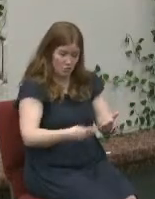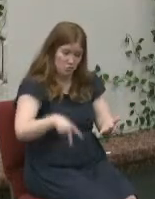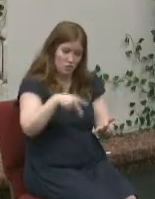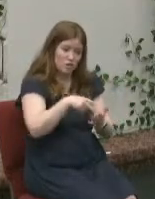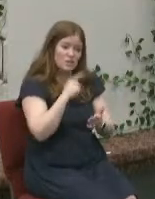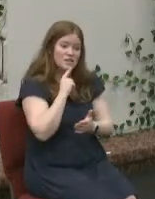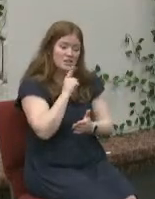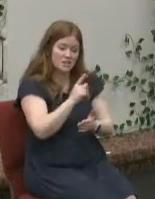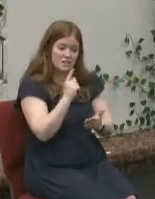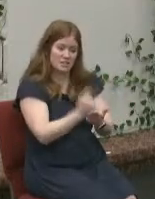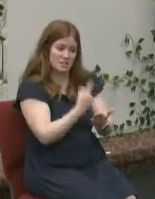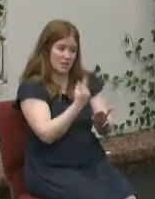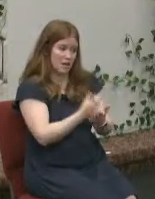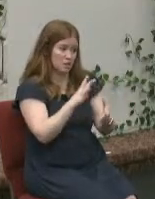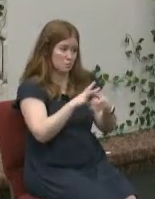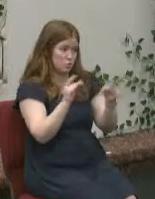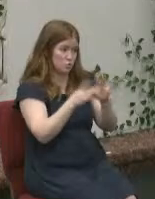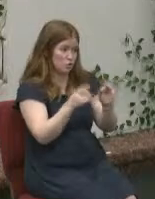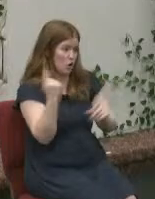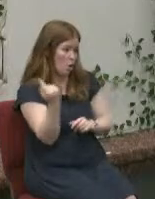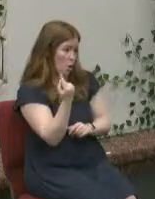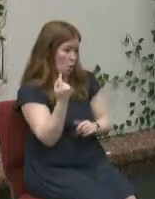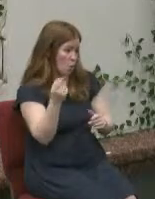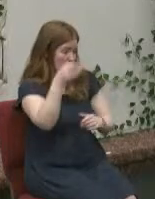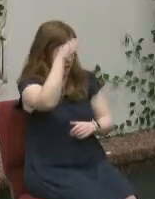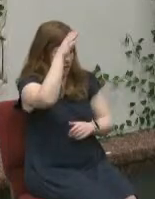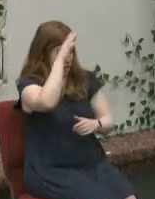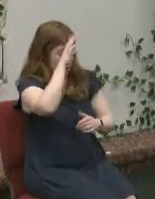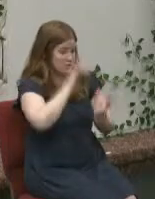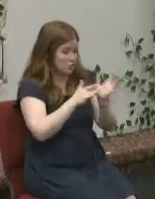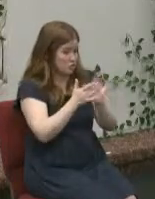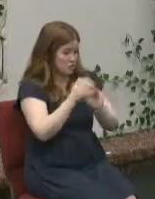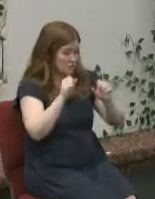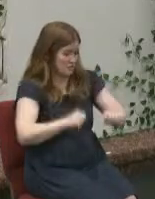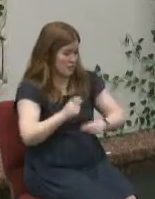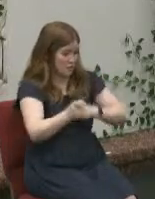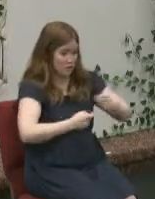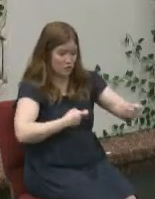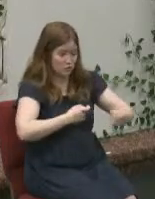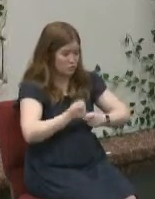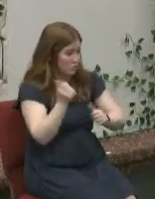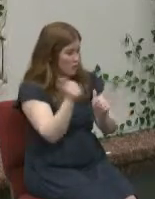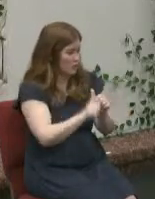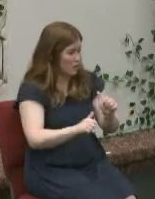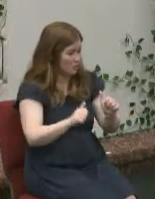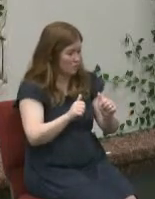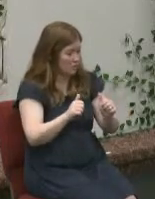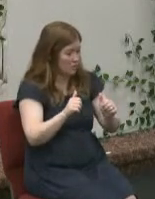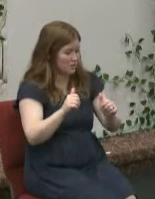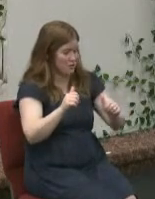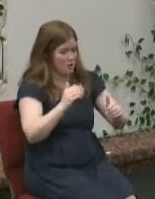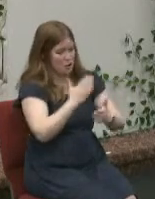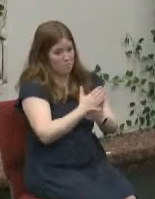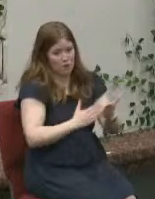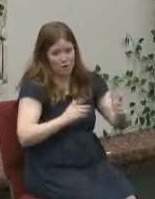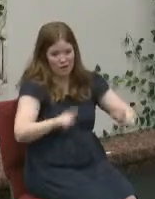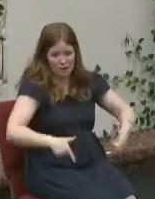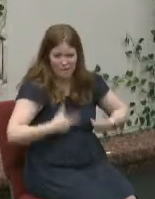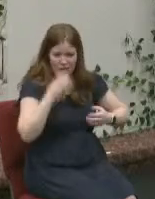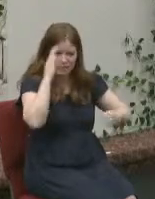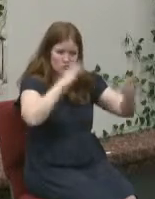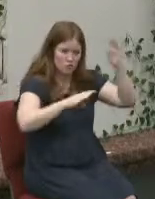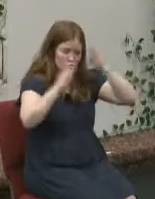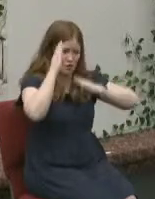story only he can handle all of life's life quakes interesting in matthew 8 24